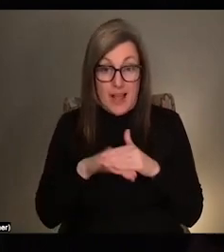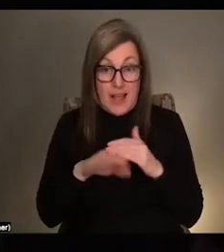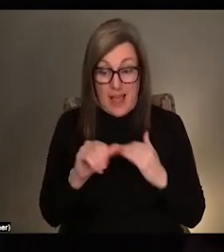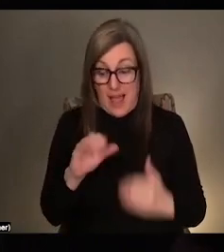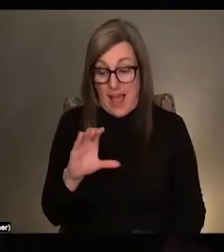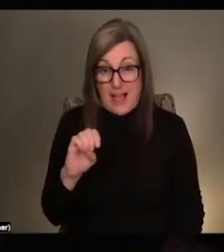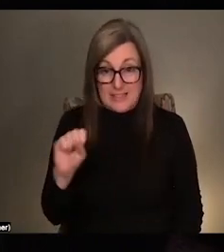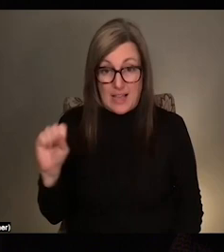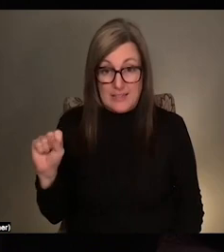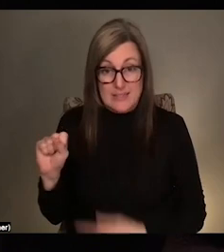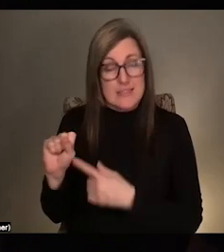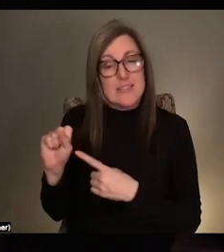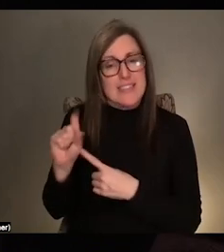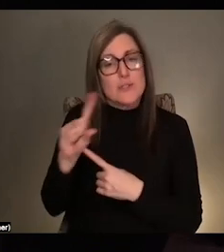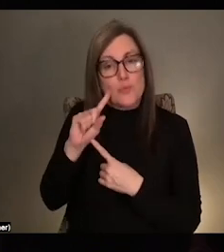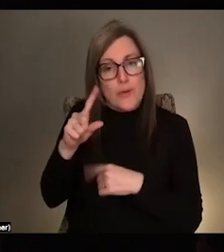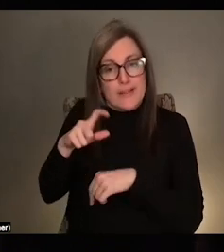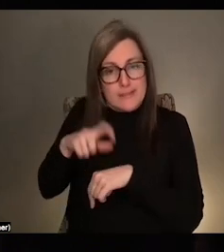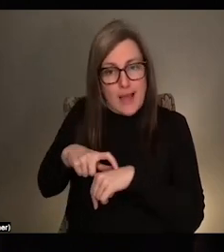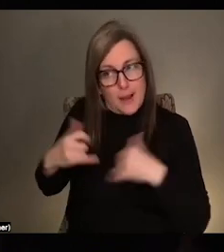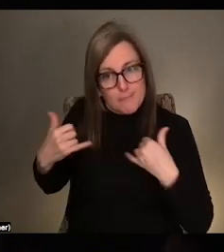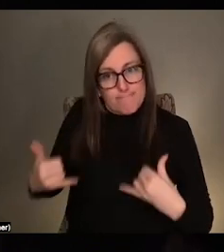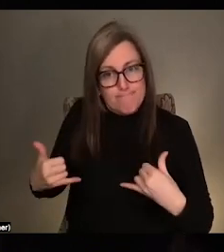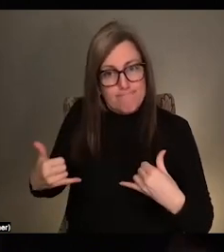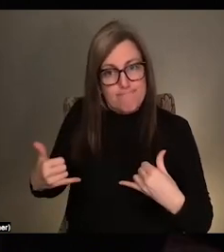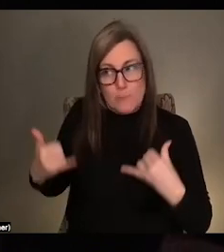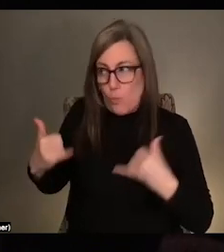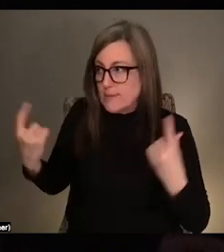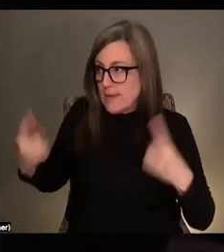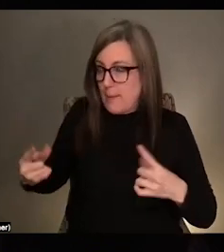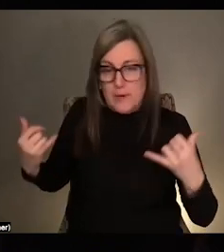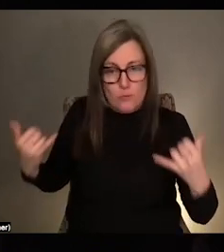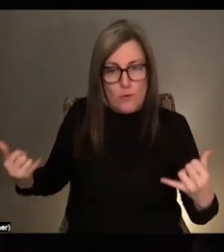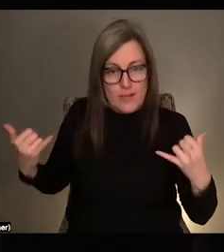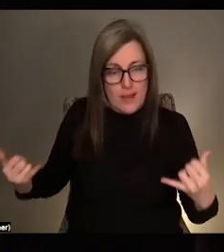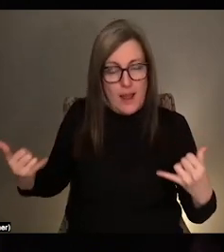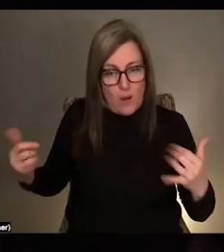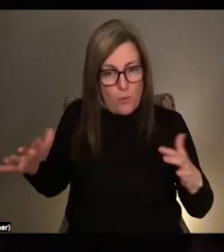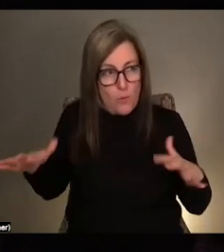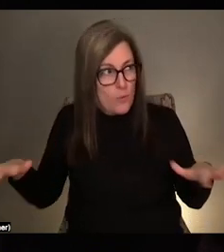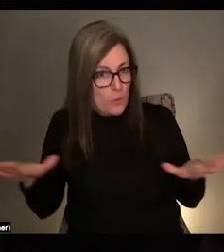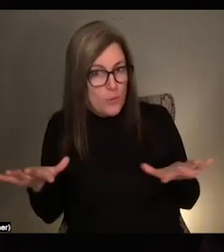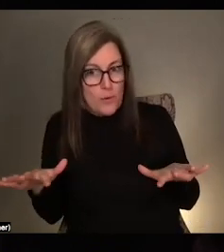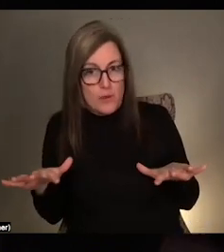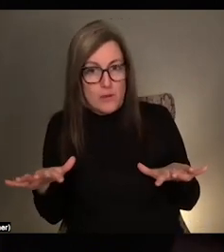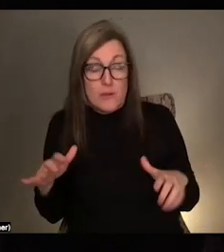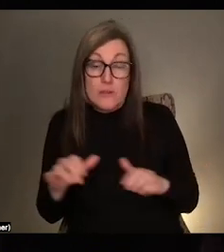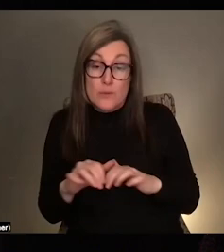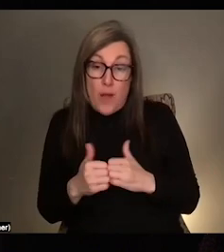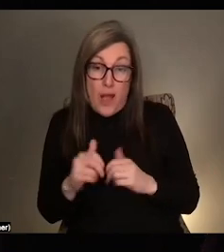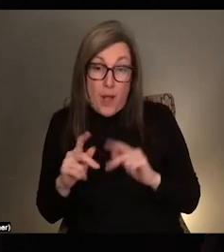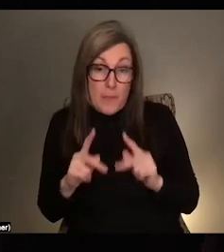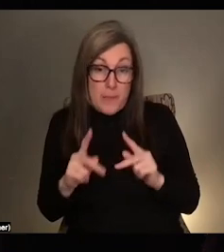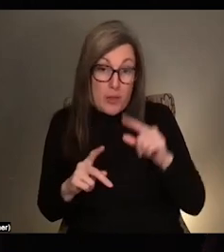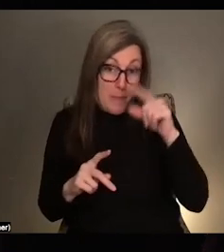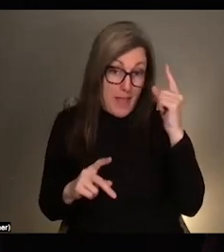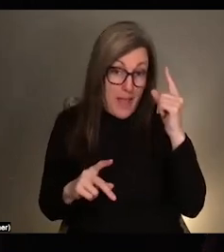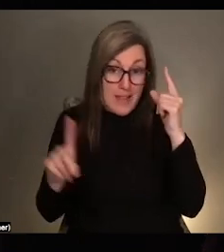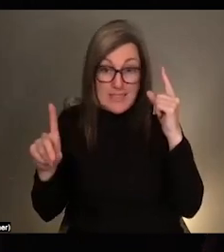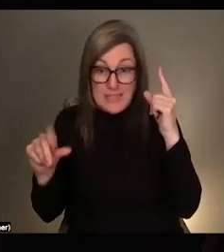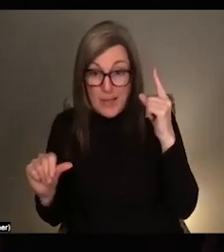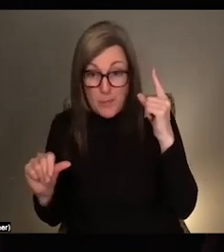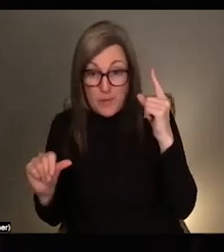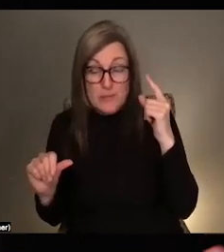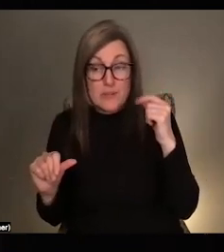responsive to like the present and current conditions and like how, you disabled people black and disabled people are